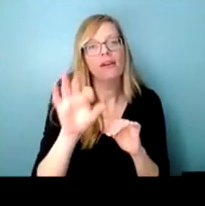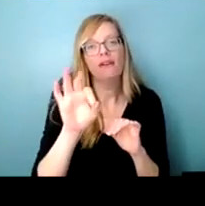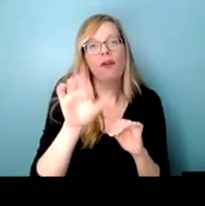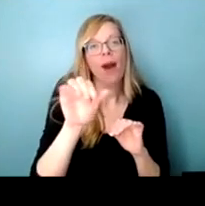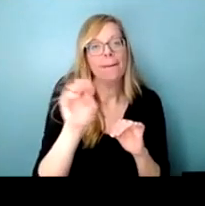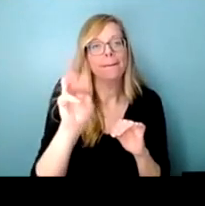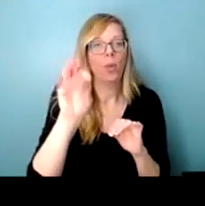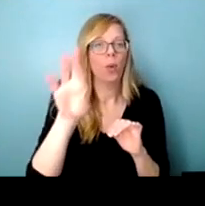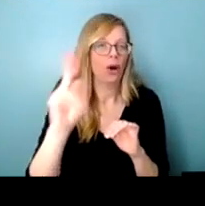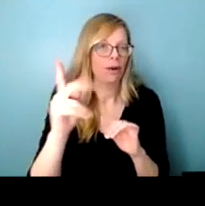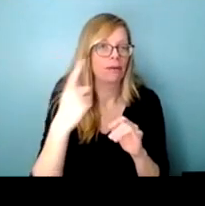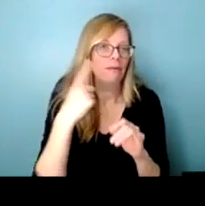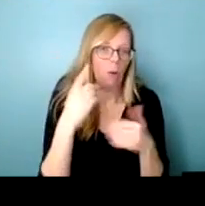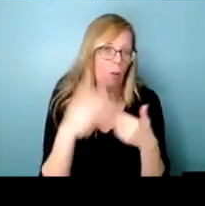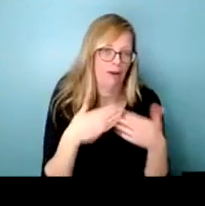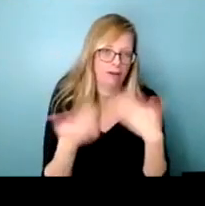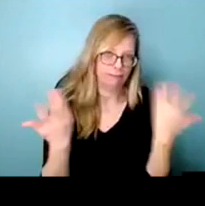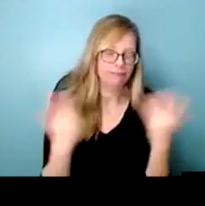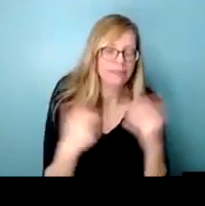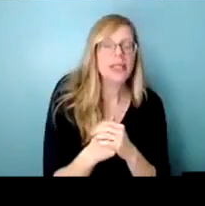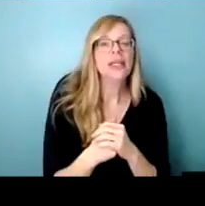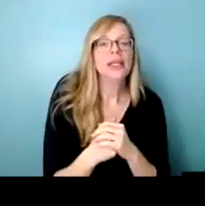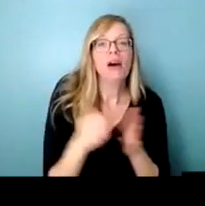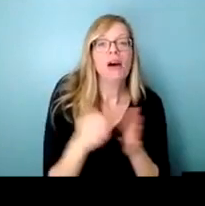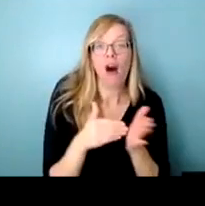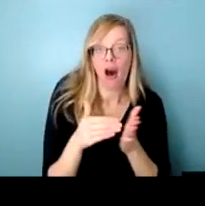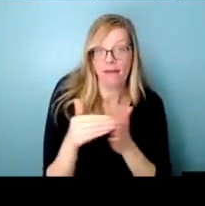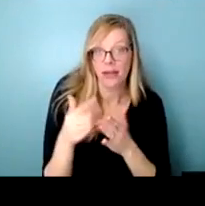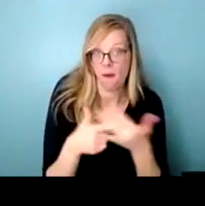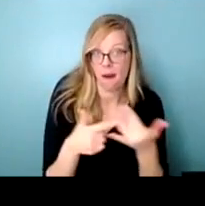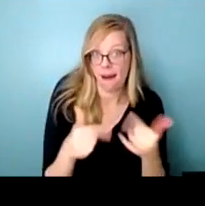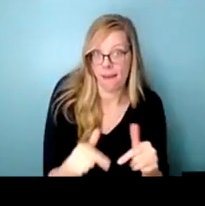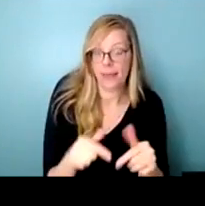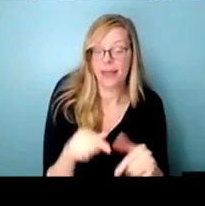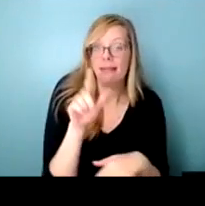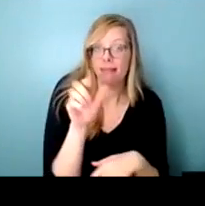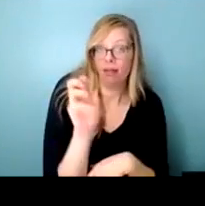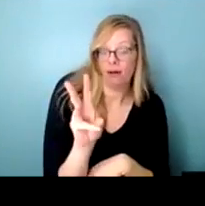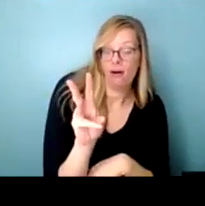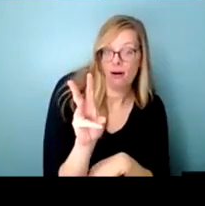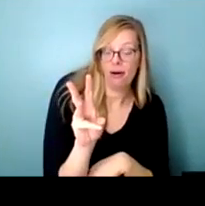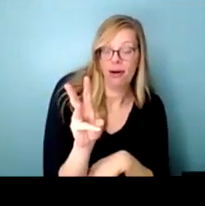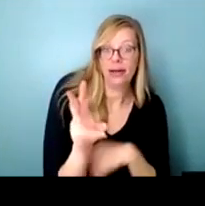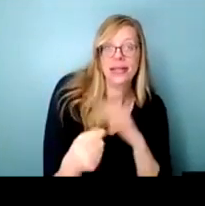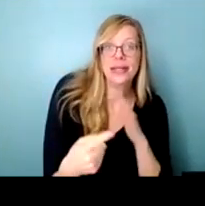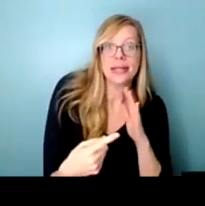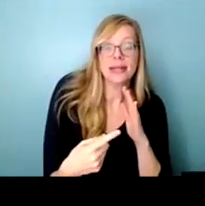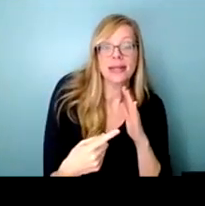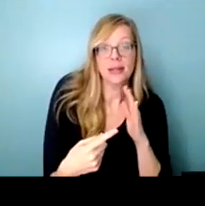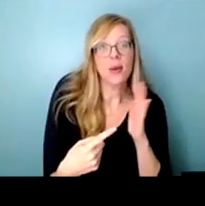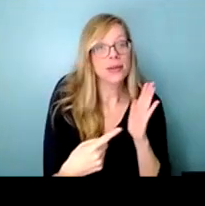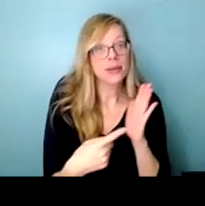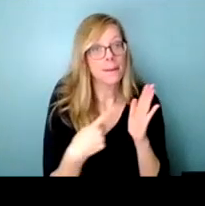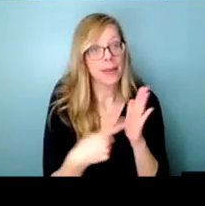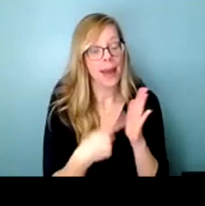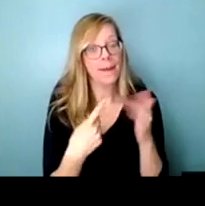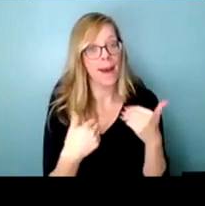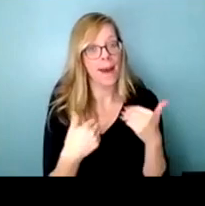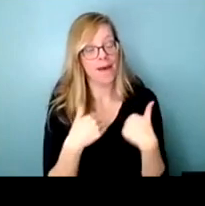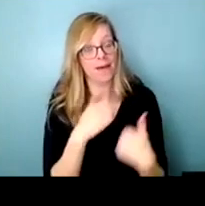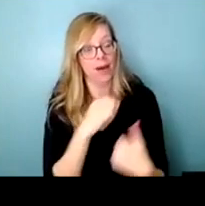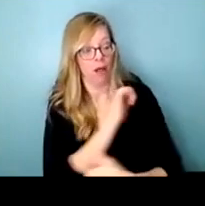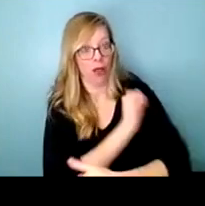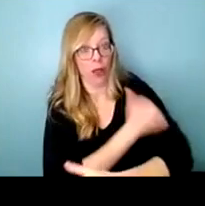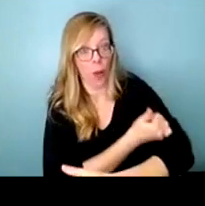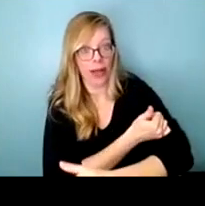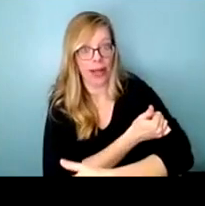for whatever it is so often um in a law the it will delegate authority to either